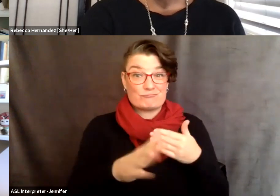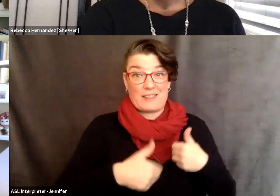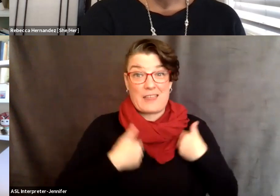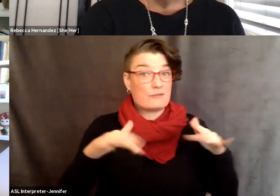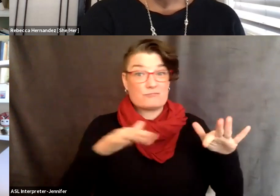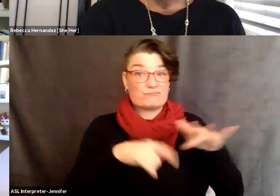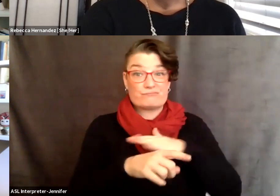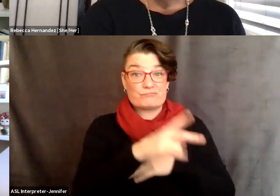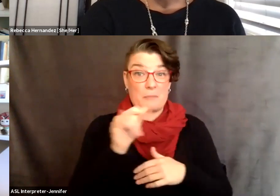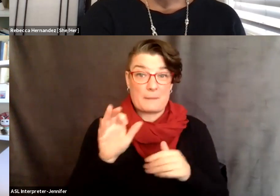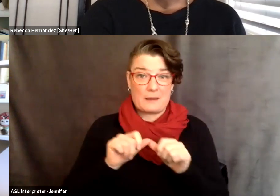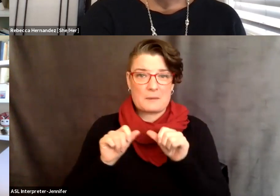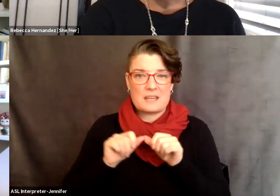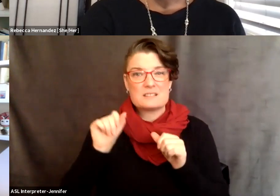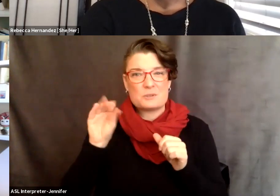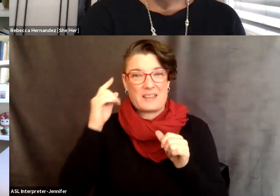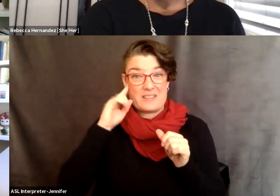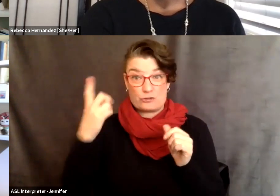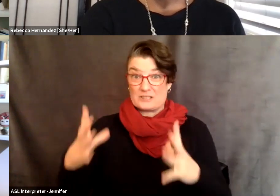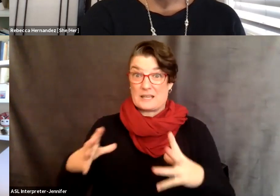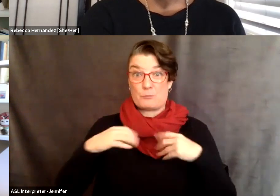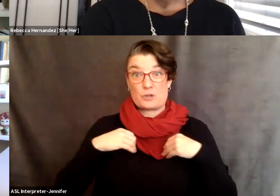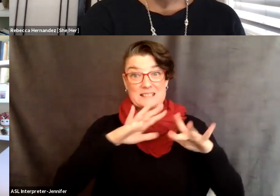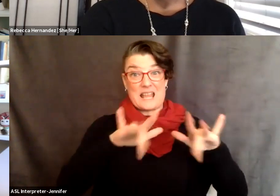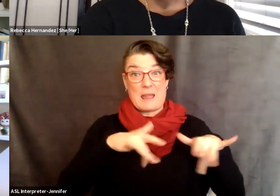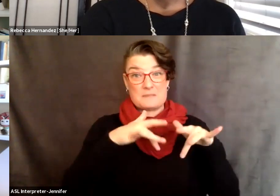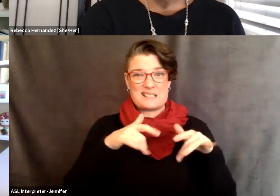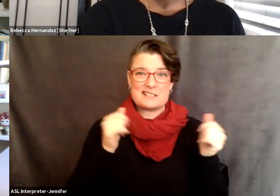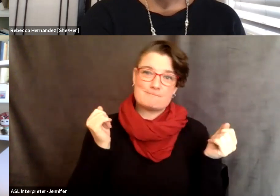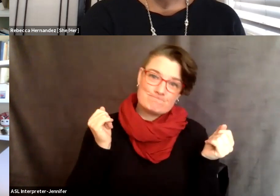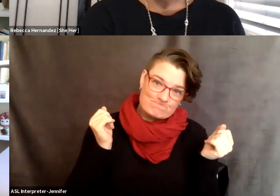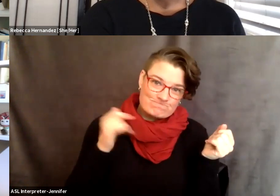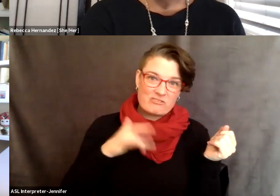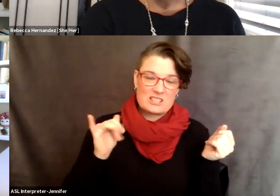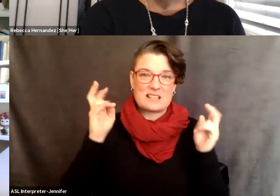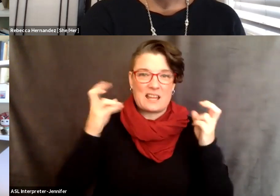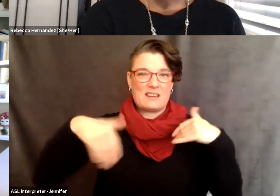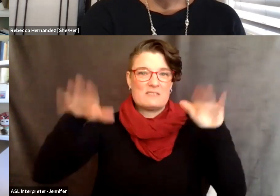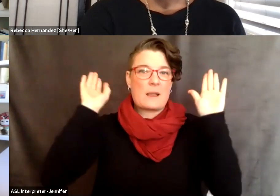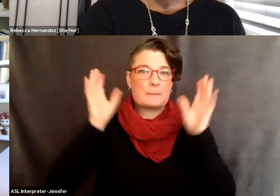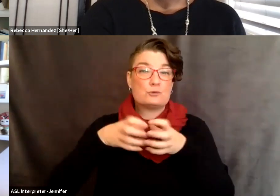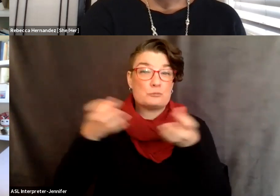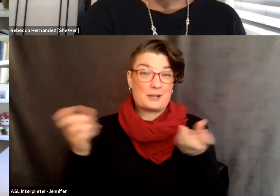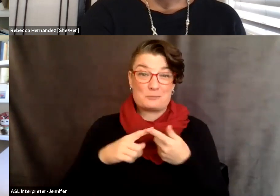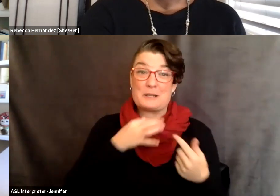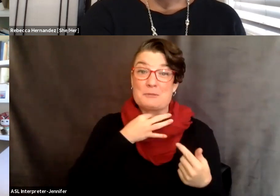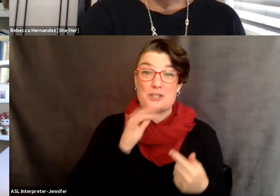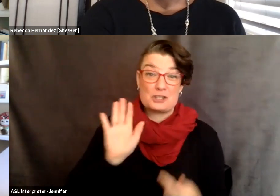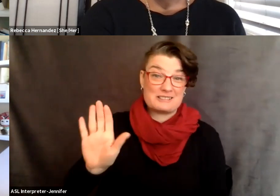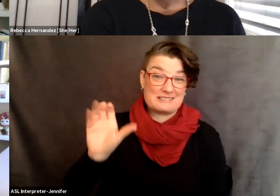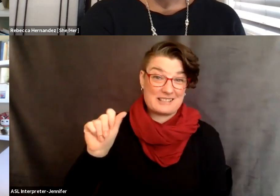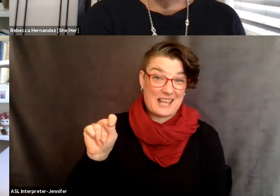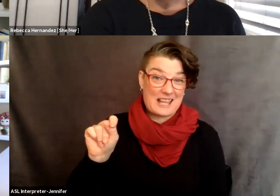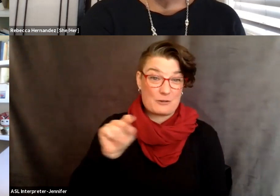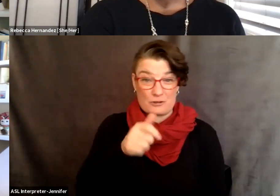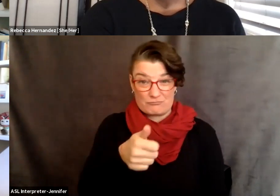um, to just, to just embrace the emptiness feels like yielding too much. Um, but I'm curious what, what